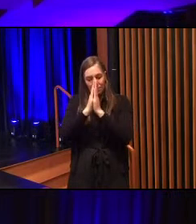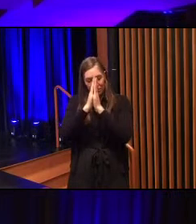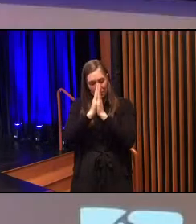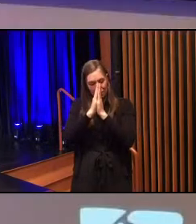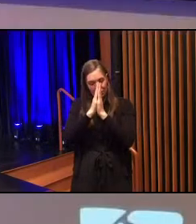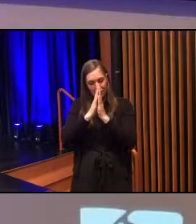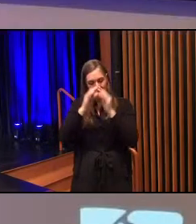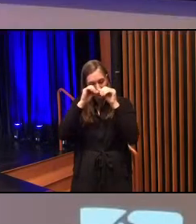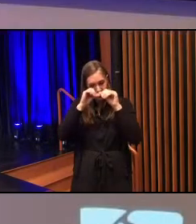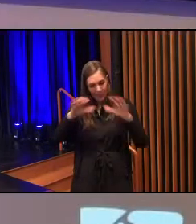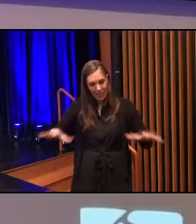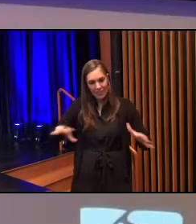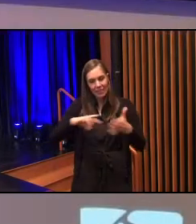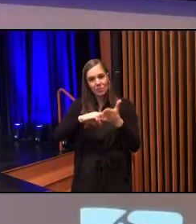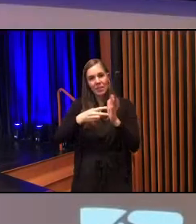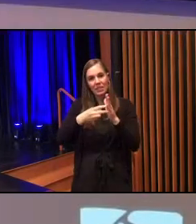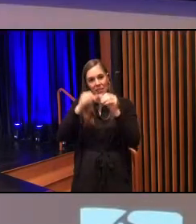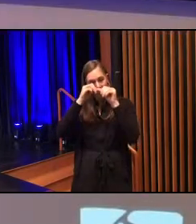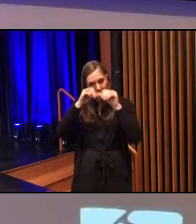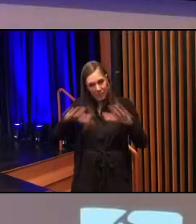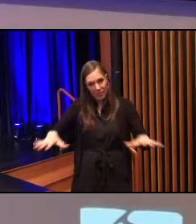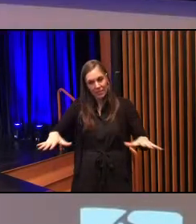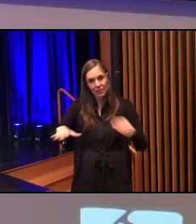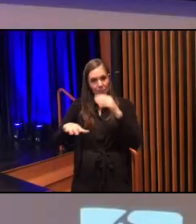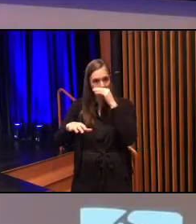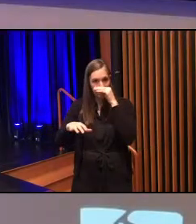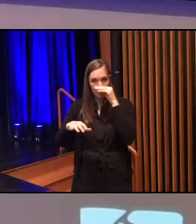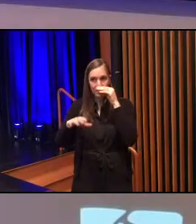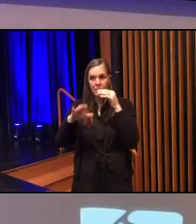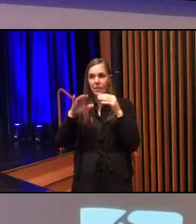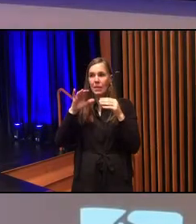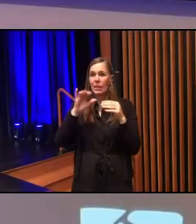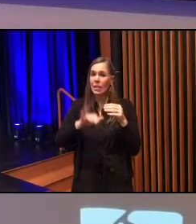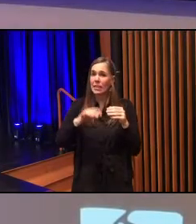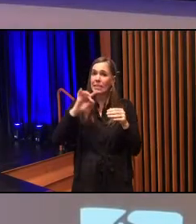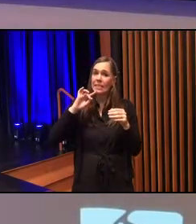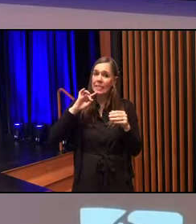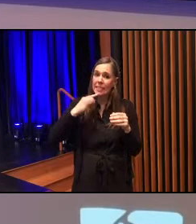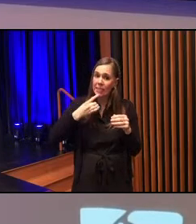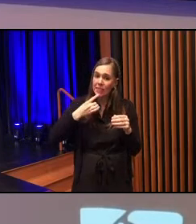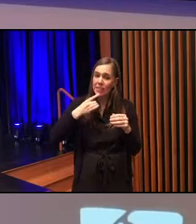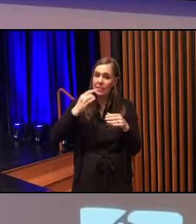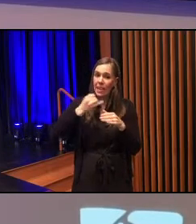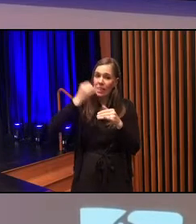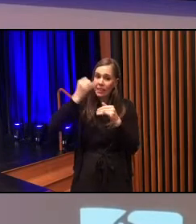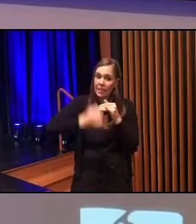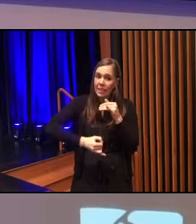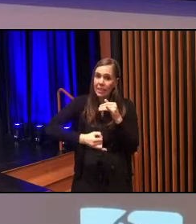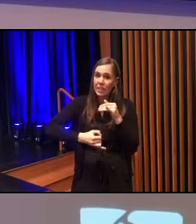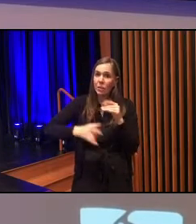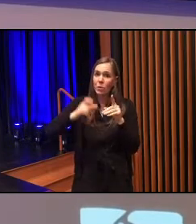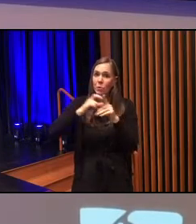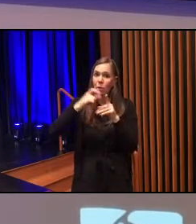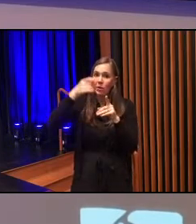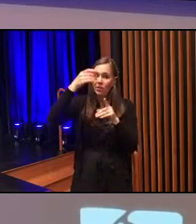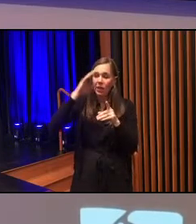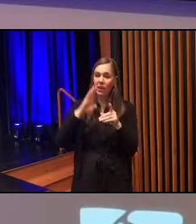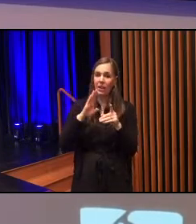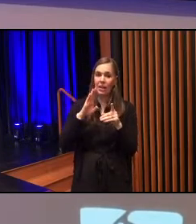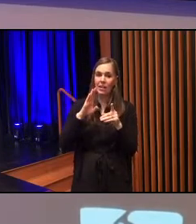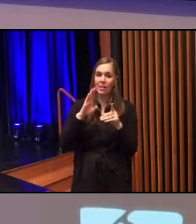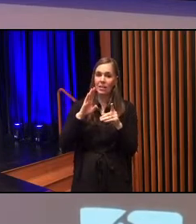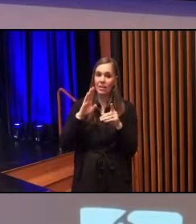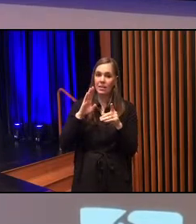release a blessing. It's so serious in the word of God that